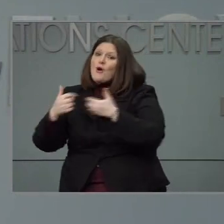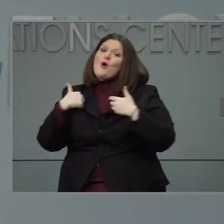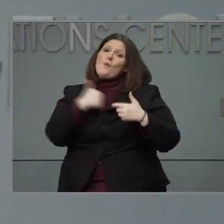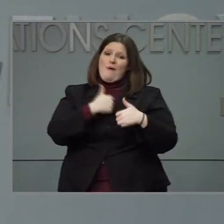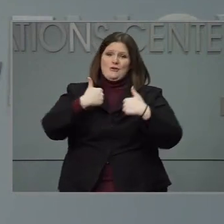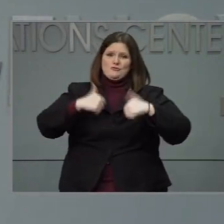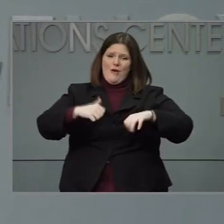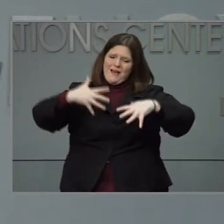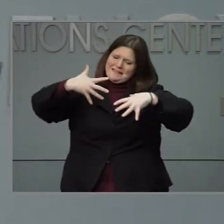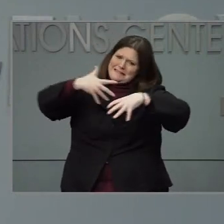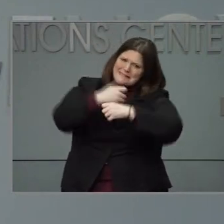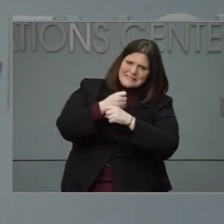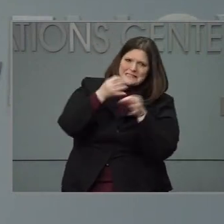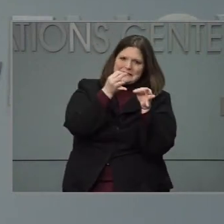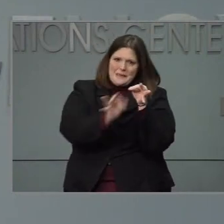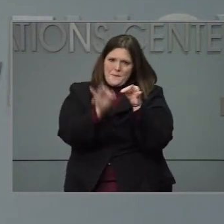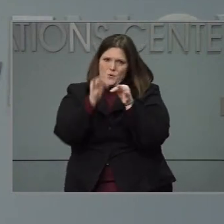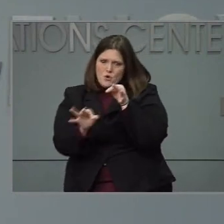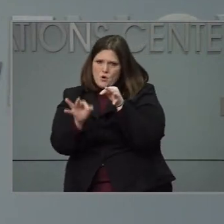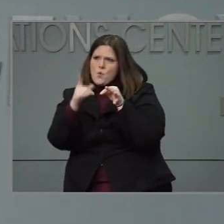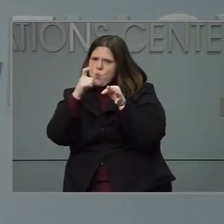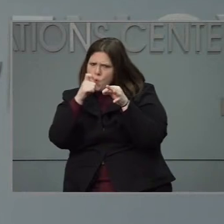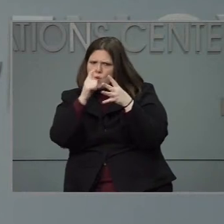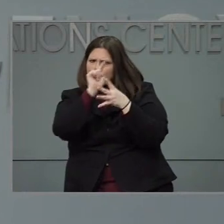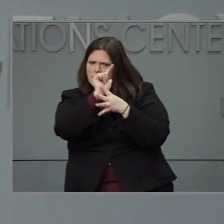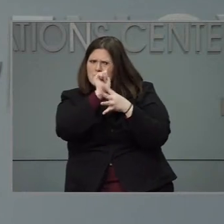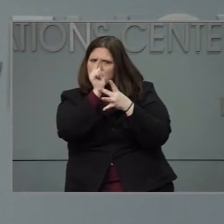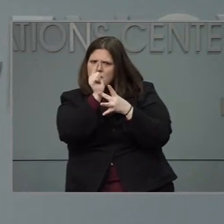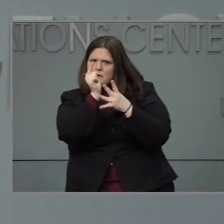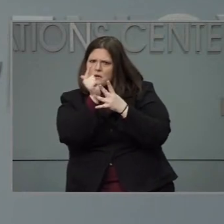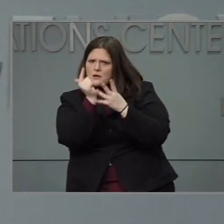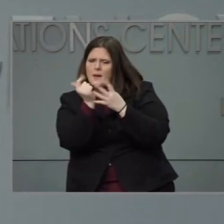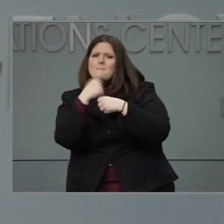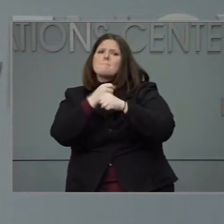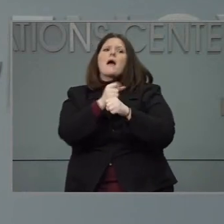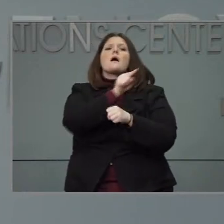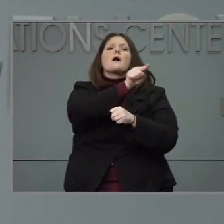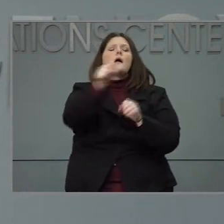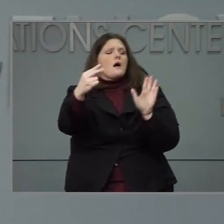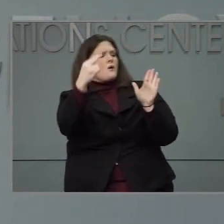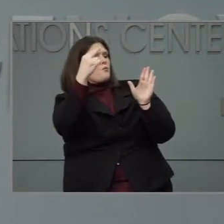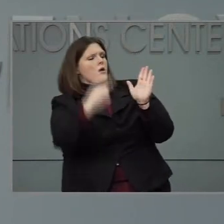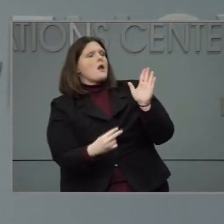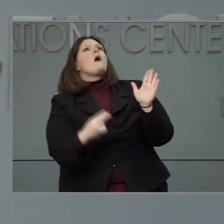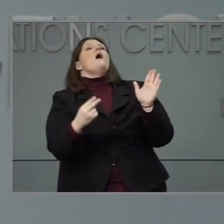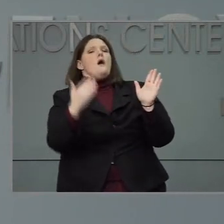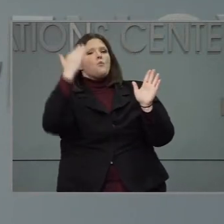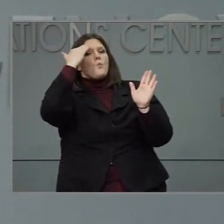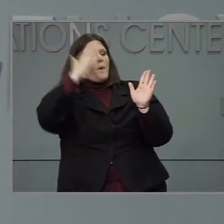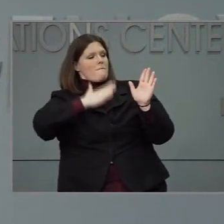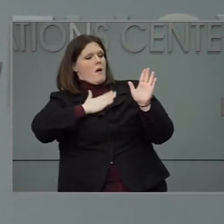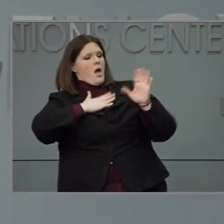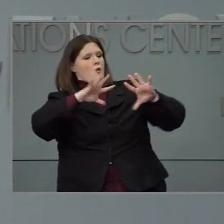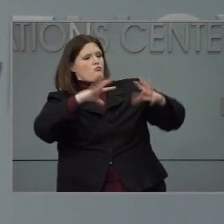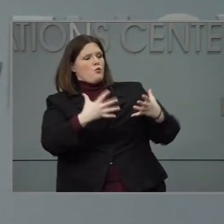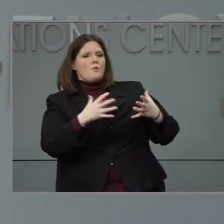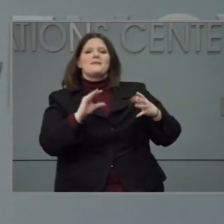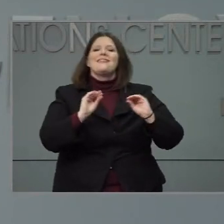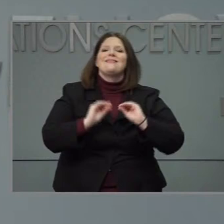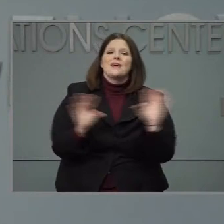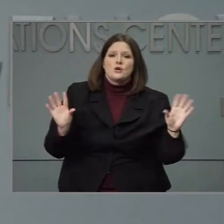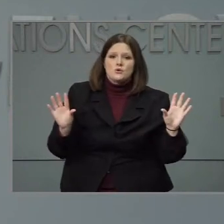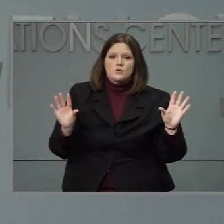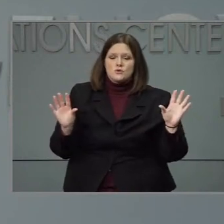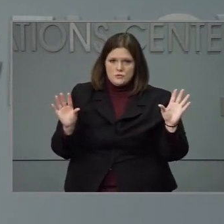groups as we go forward. So it's really can be more clear to folks as we go forward. And then to have our,